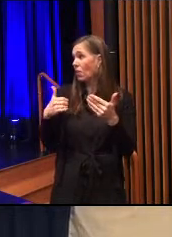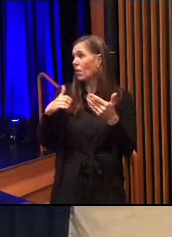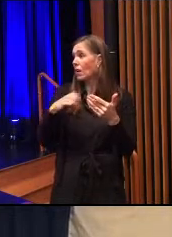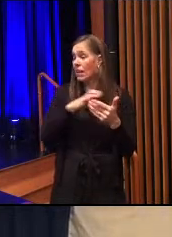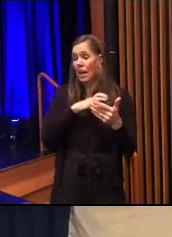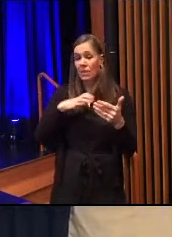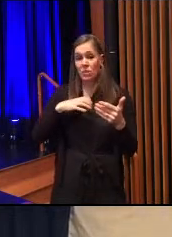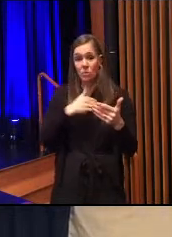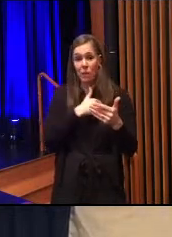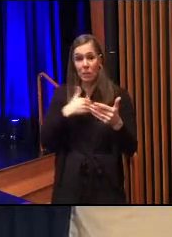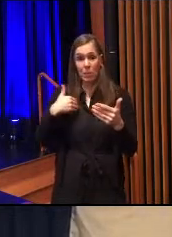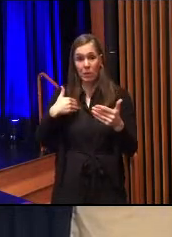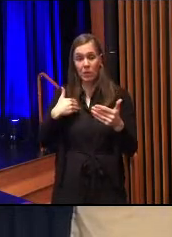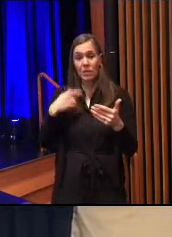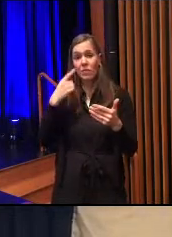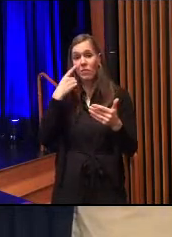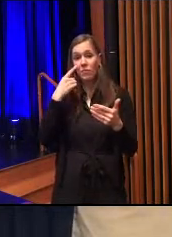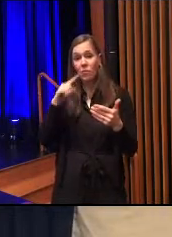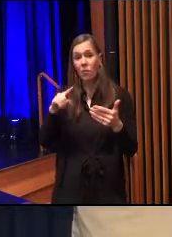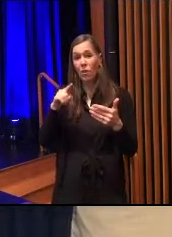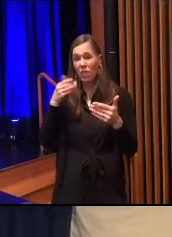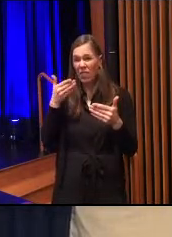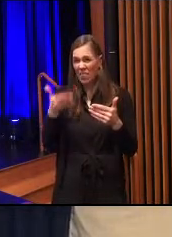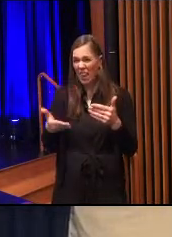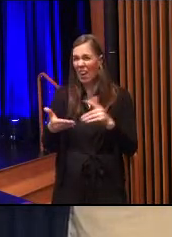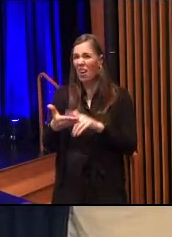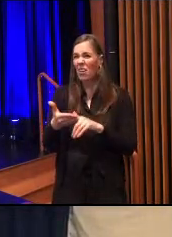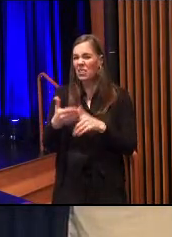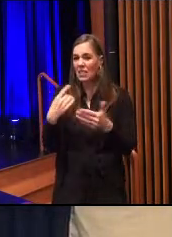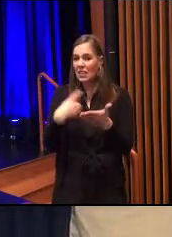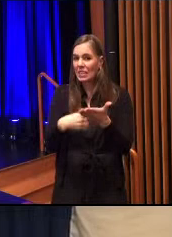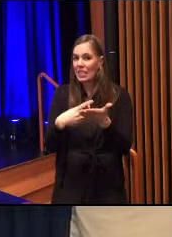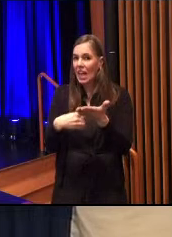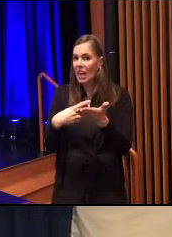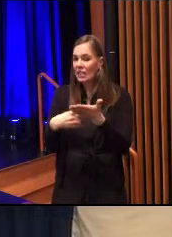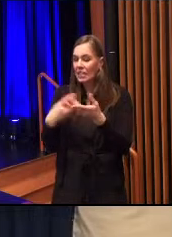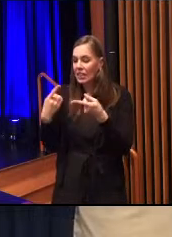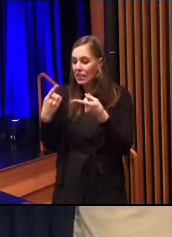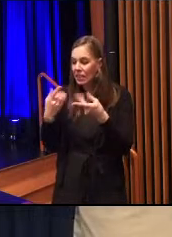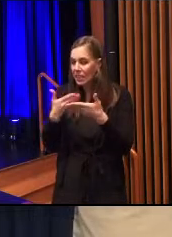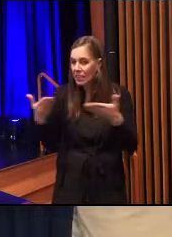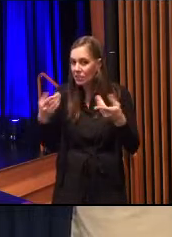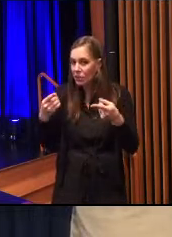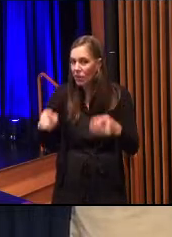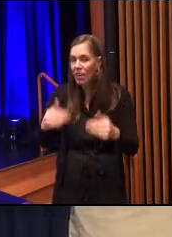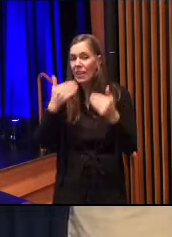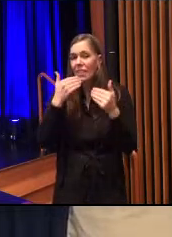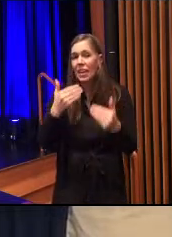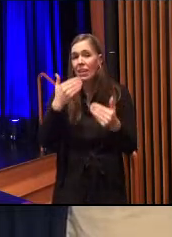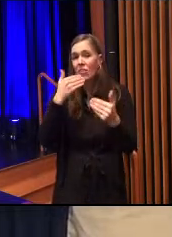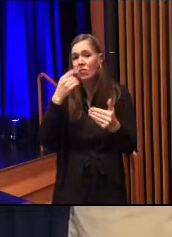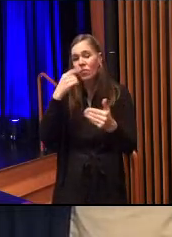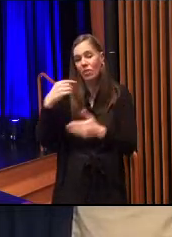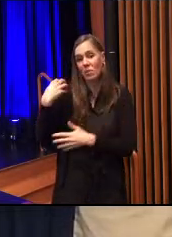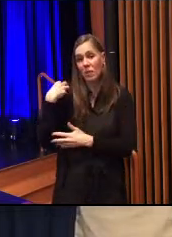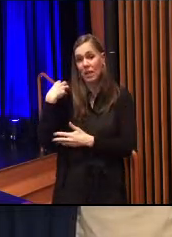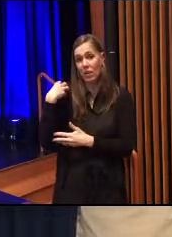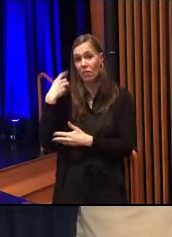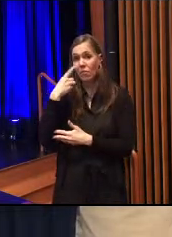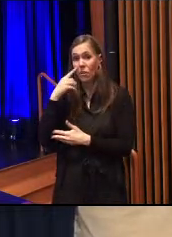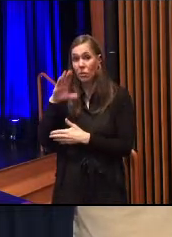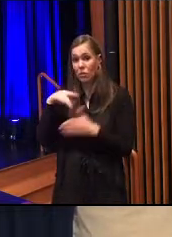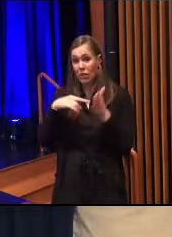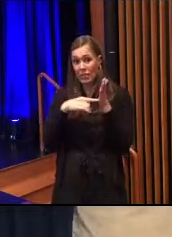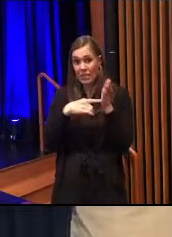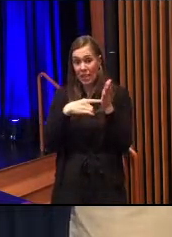groups and for being there to discuss the needs of Lancaster residents. Thank you to the mayor for her